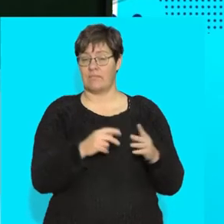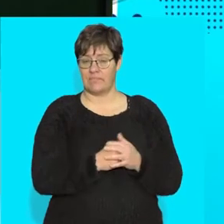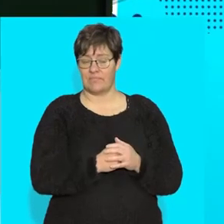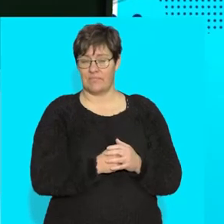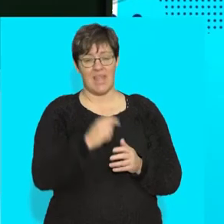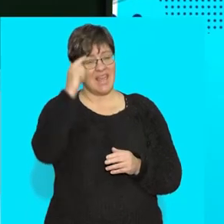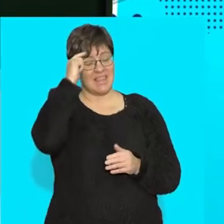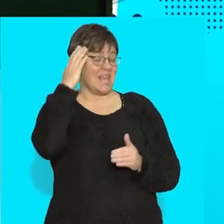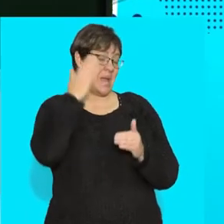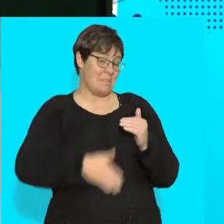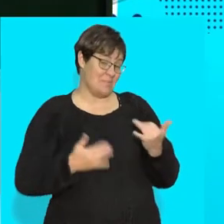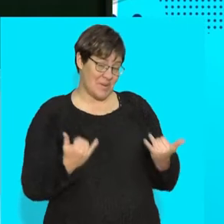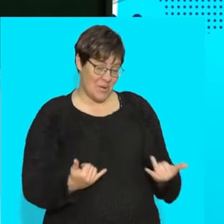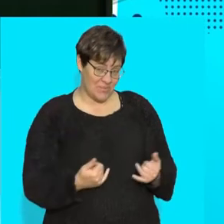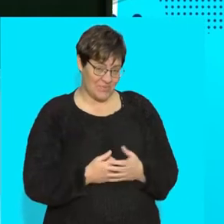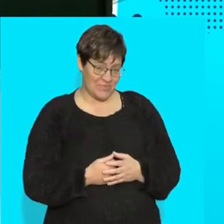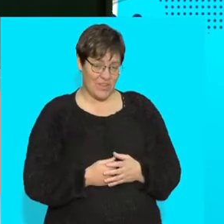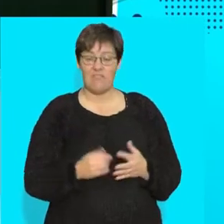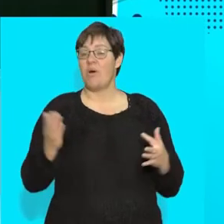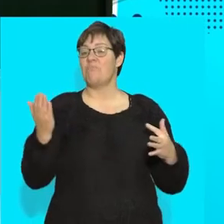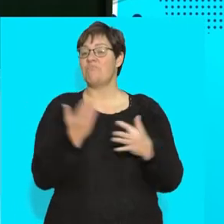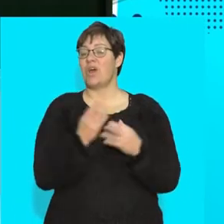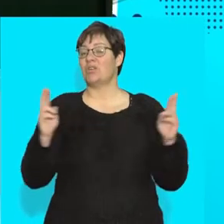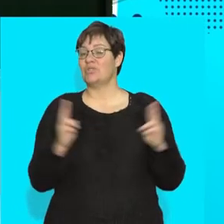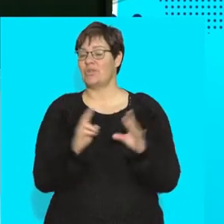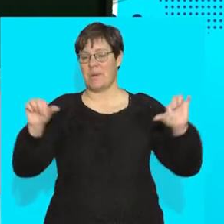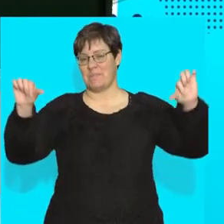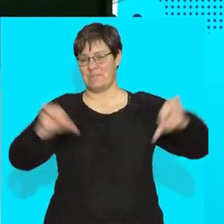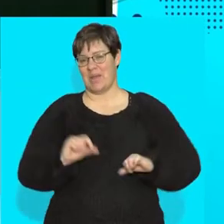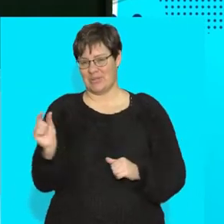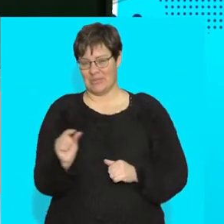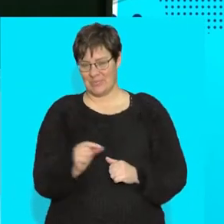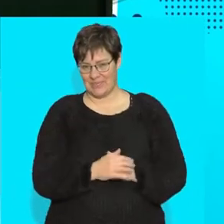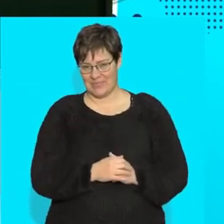think time has run up for now. We're going to have a quick break and we'll be right back.